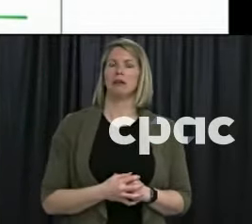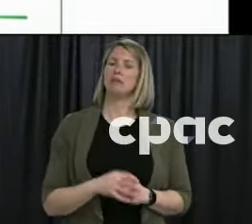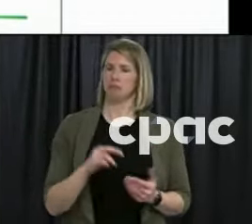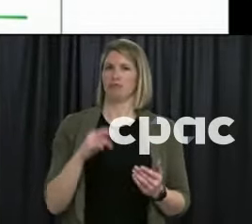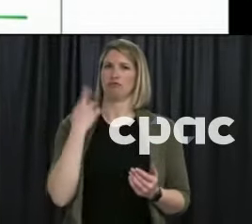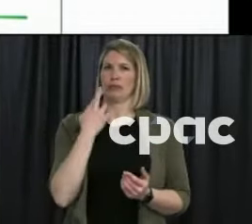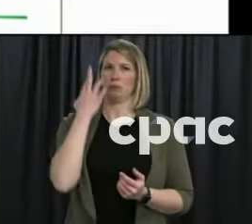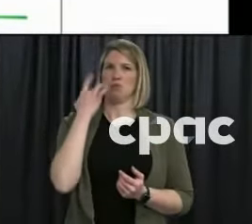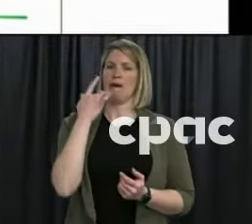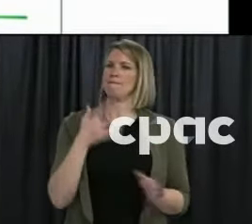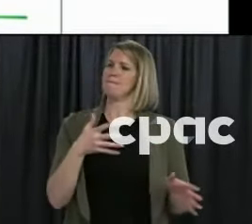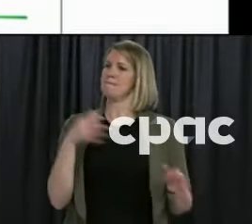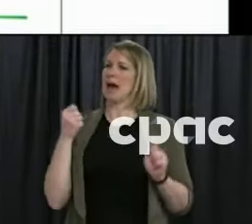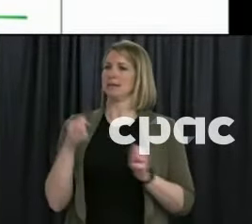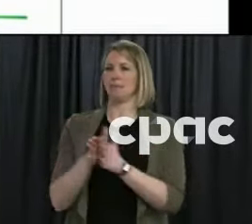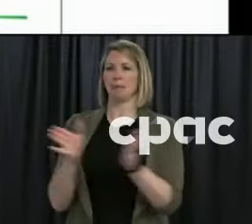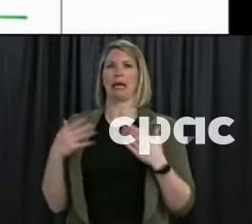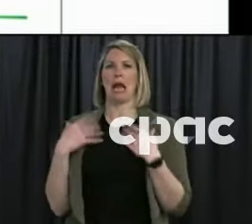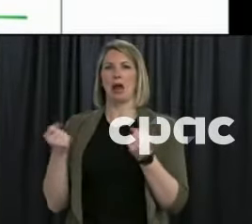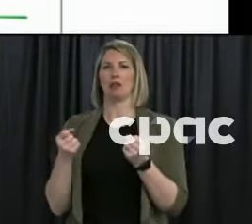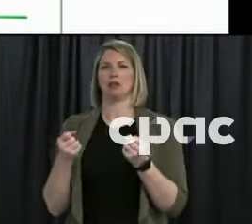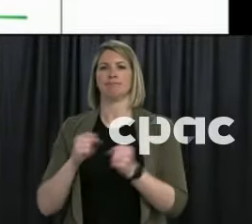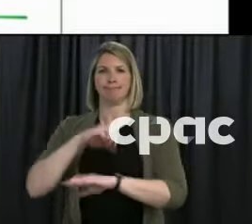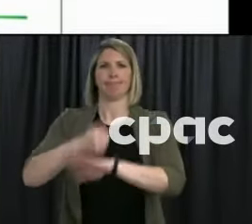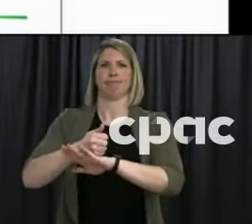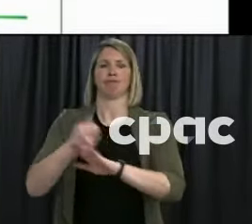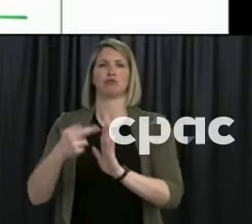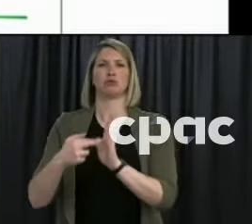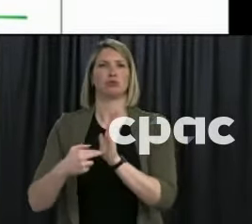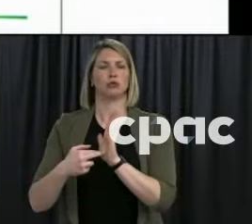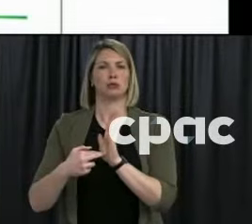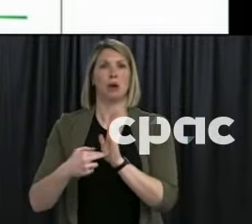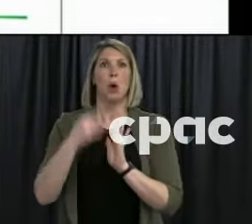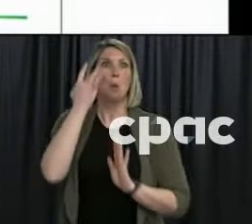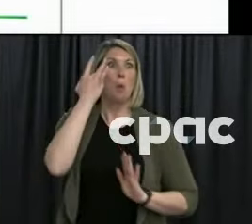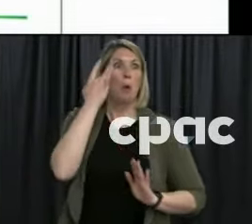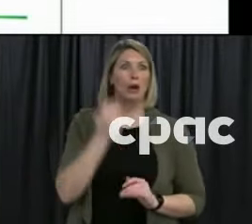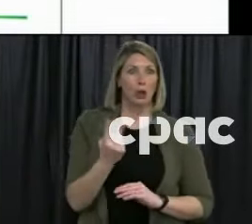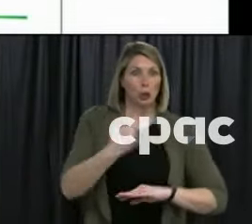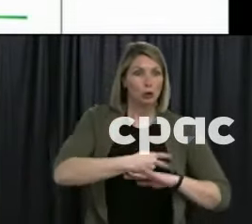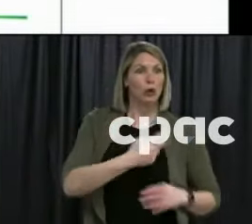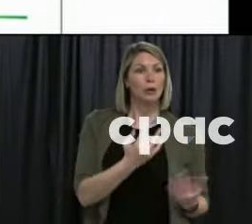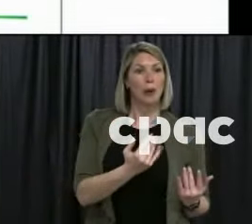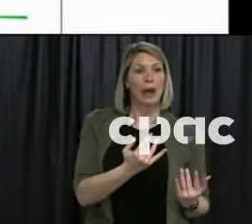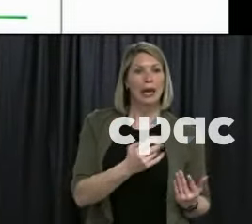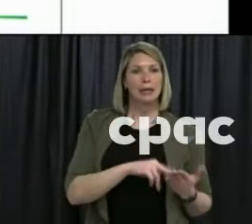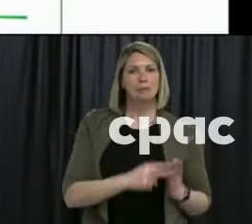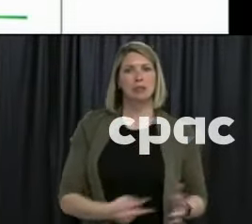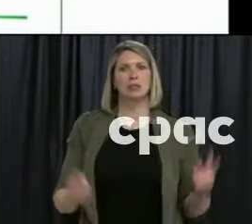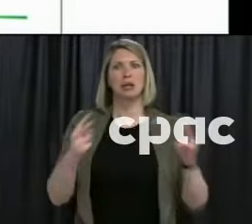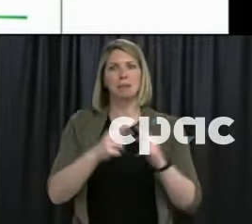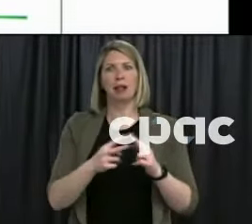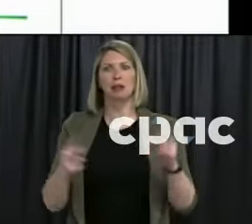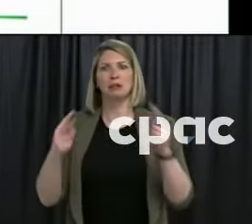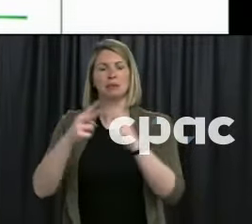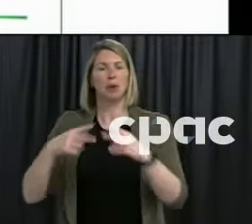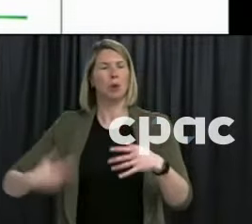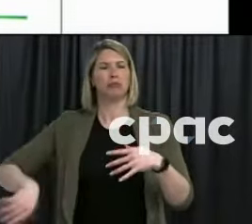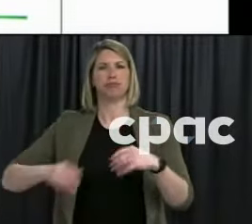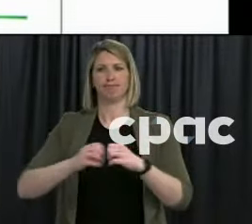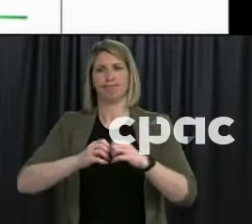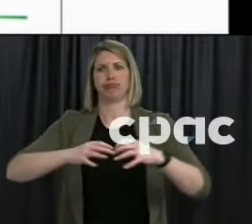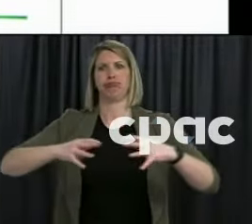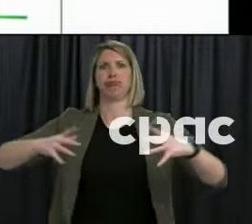taken and when they were done, because if you waited two more days, you'd have double the number of cases. On the right-hand side is also a very